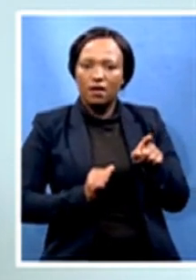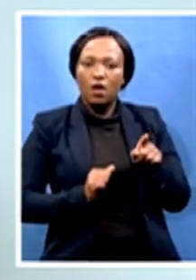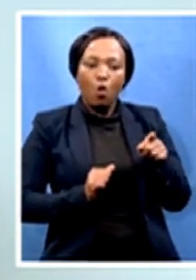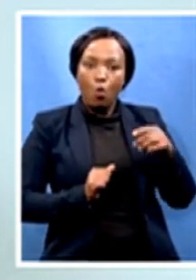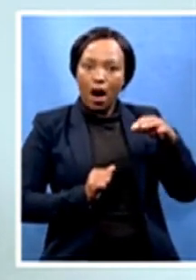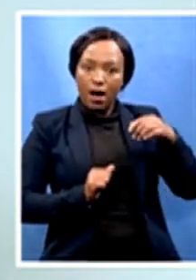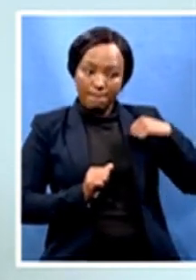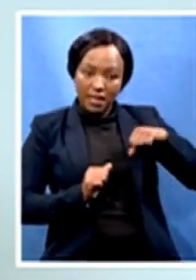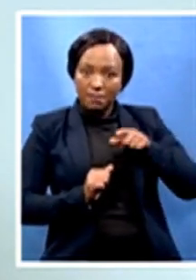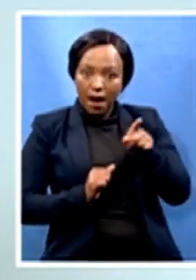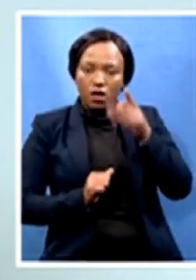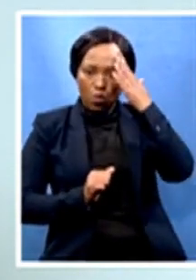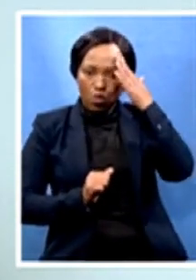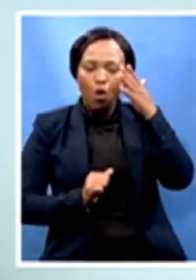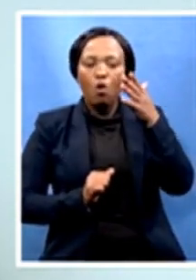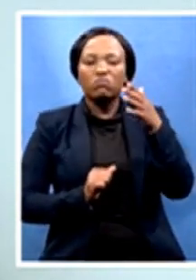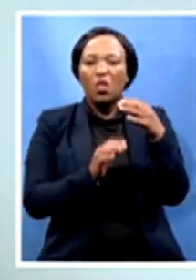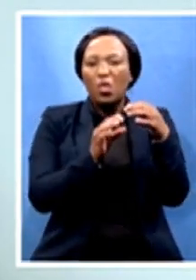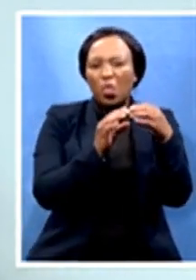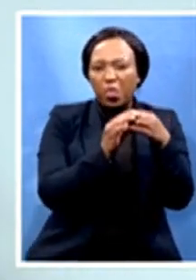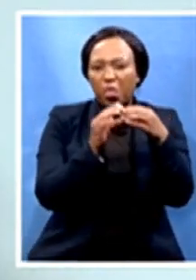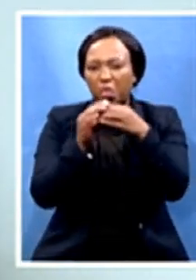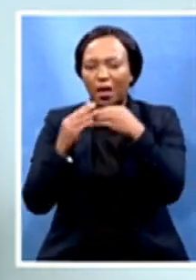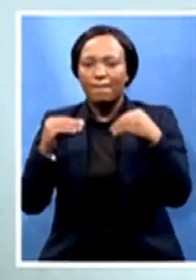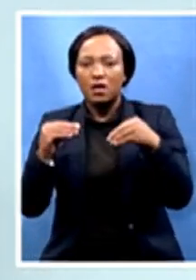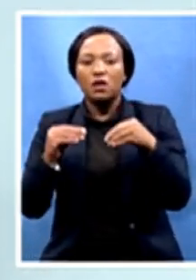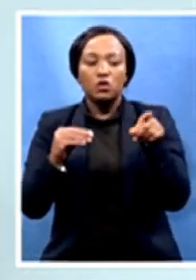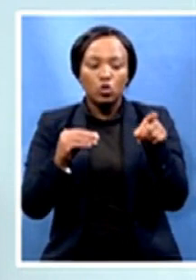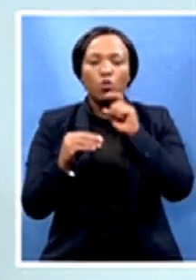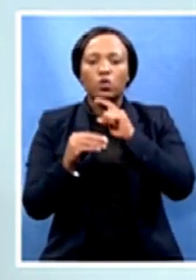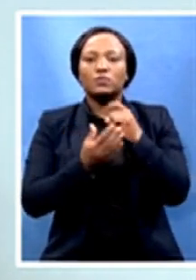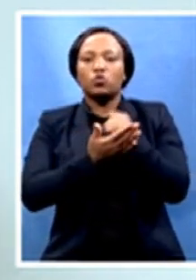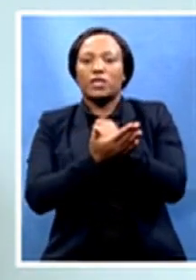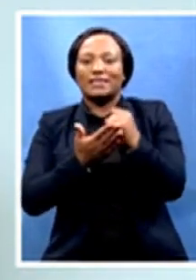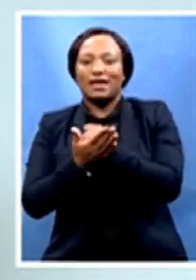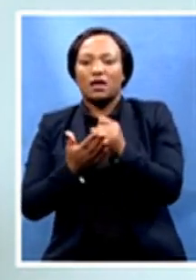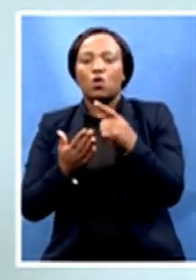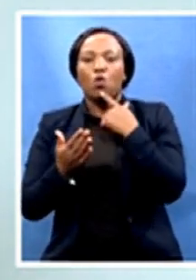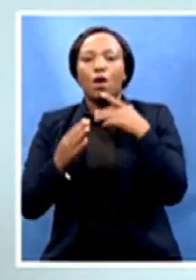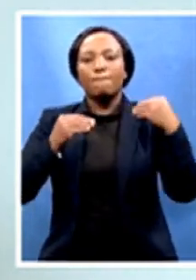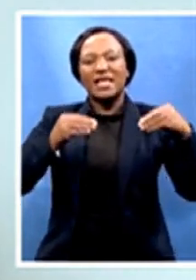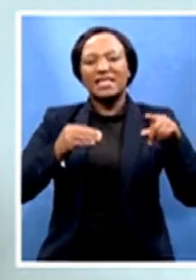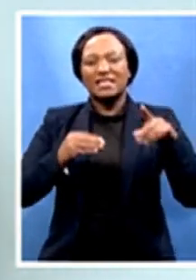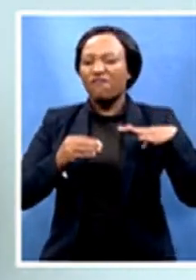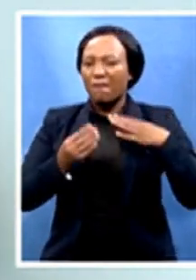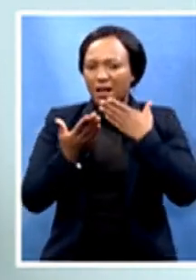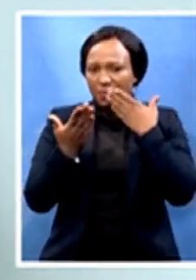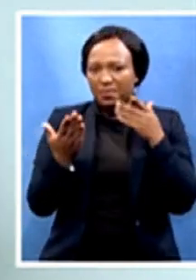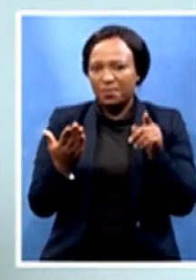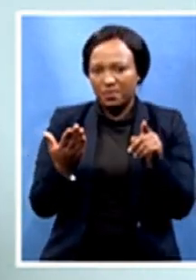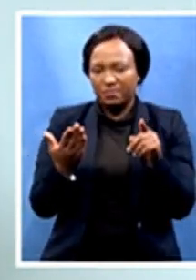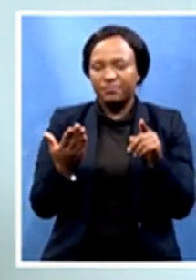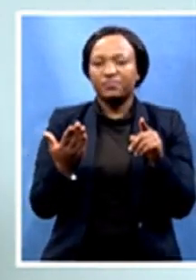That's why we use them to register the informal business. That's why we're using their permits. So we have a specific focus on